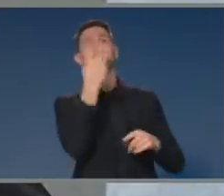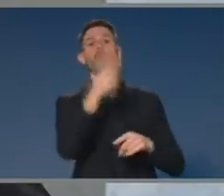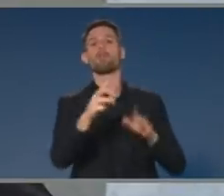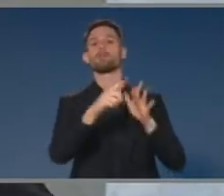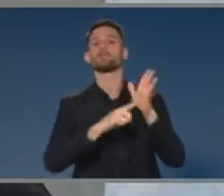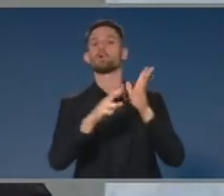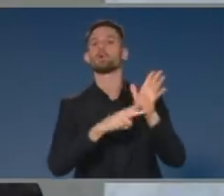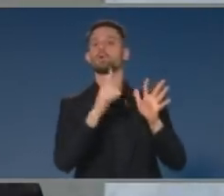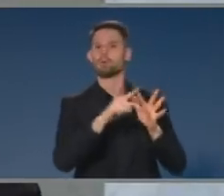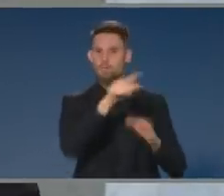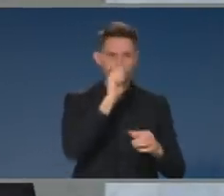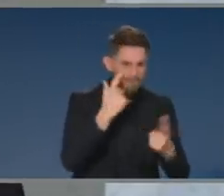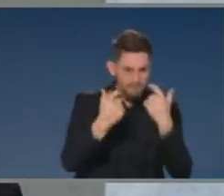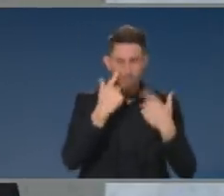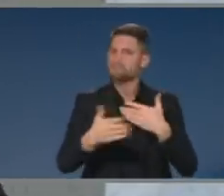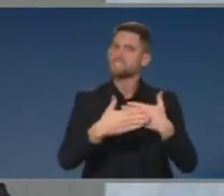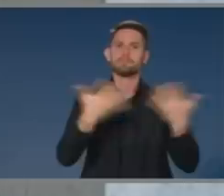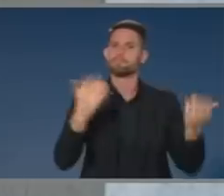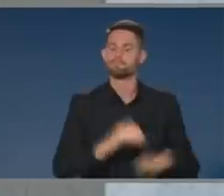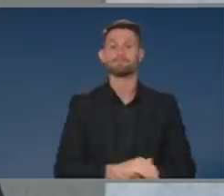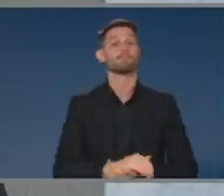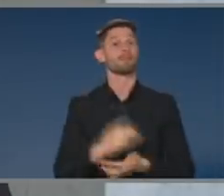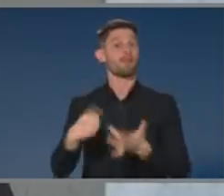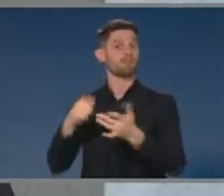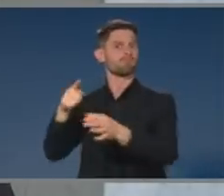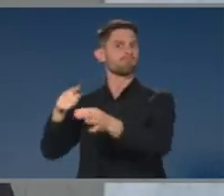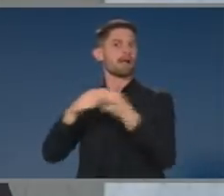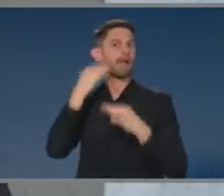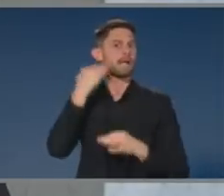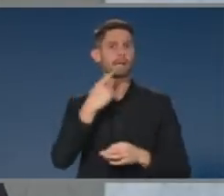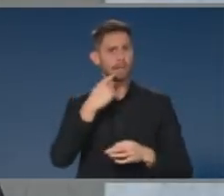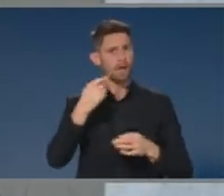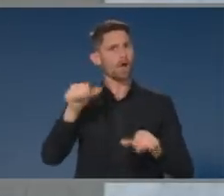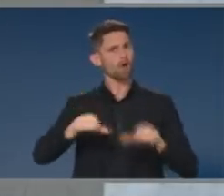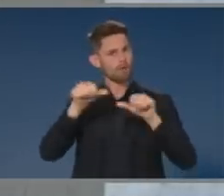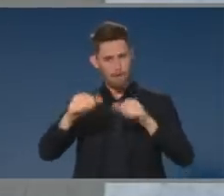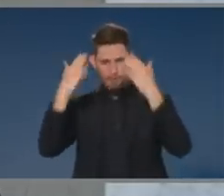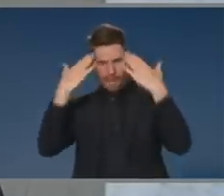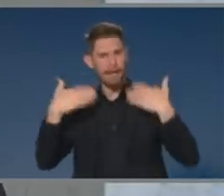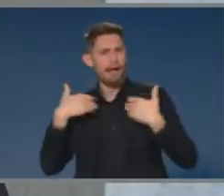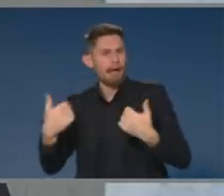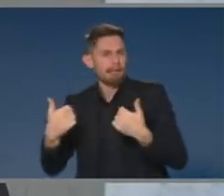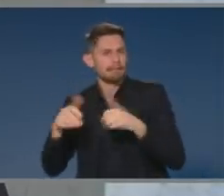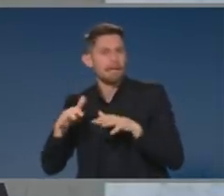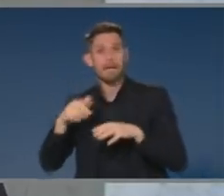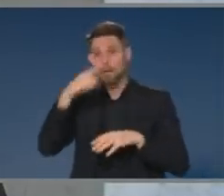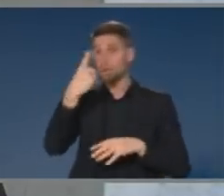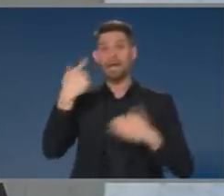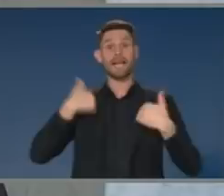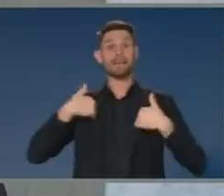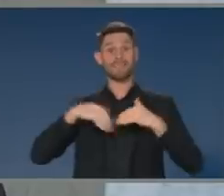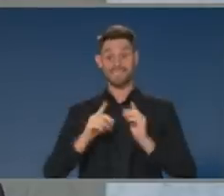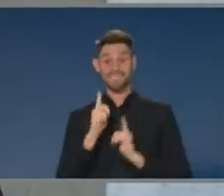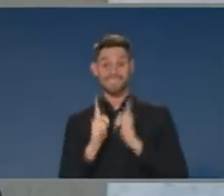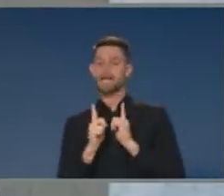which should be addressed at that time. On mental health, we know that young people and people outside of the major cities are at risk